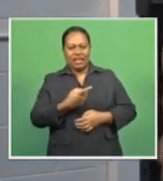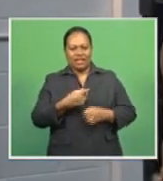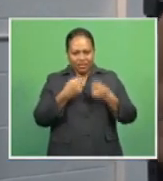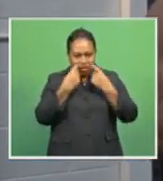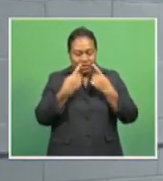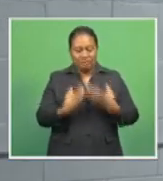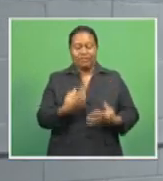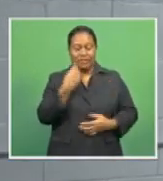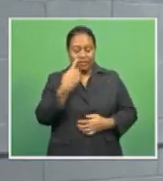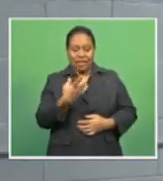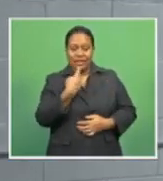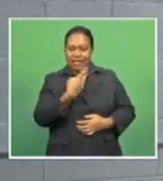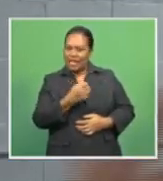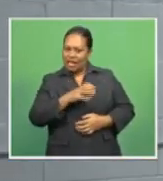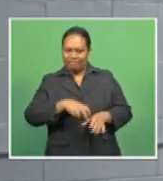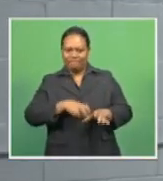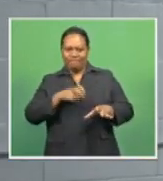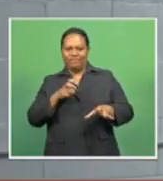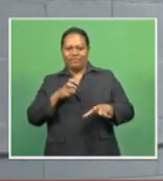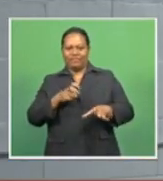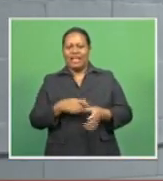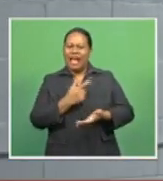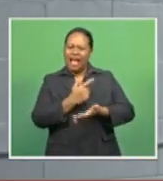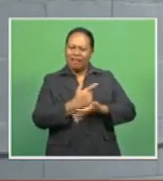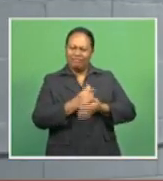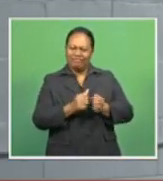retirement. You know, with a lot of emotions